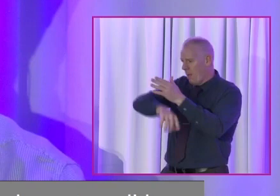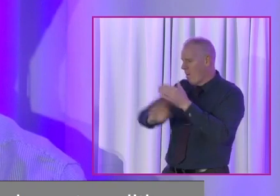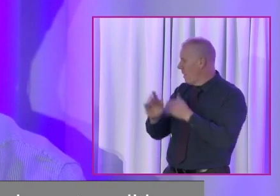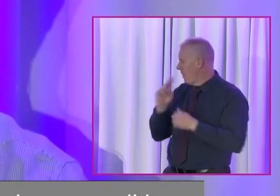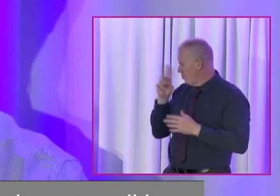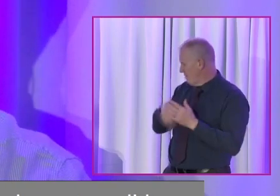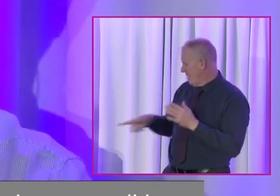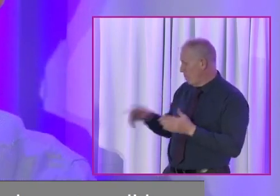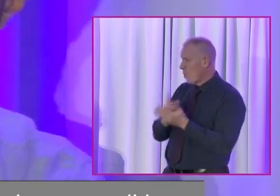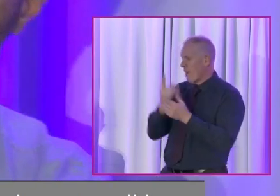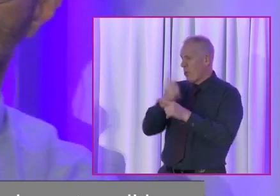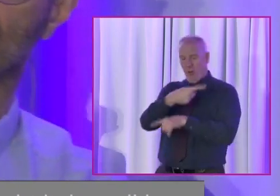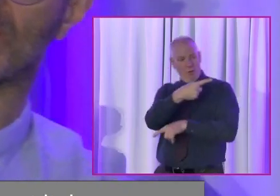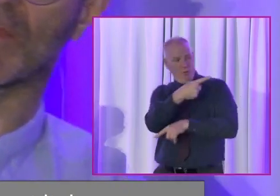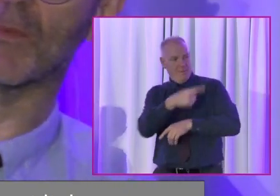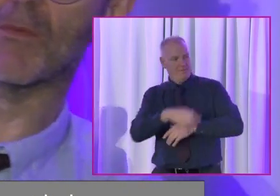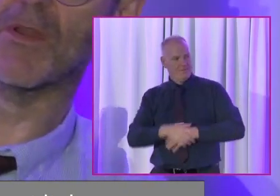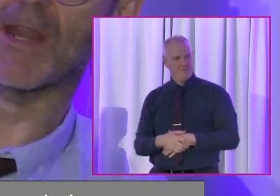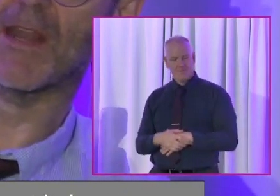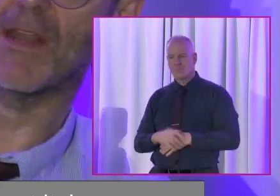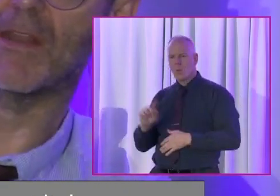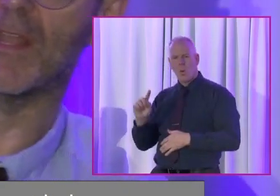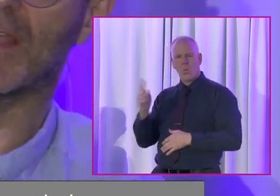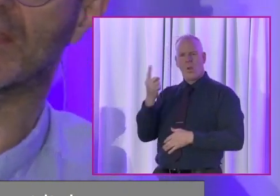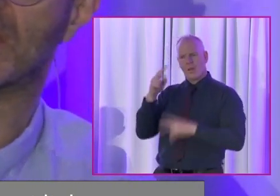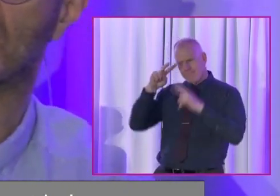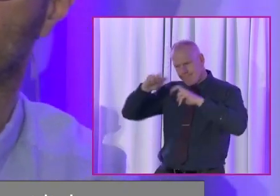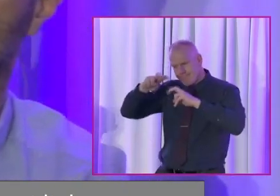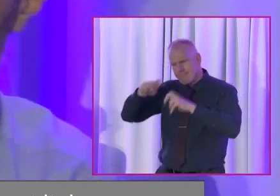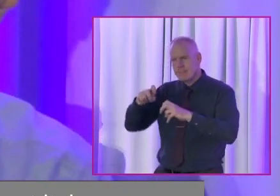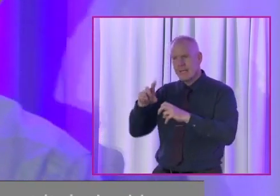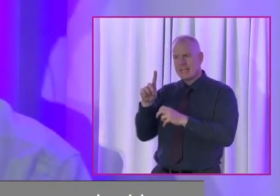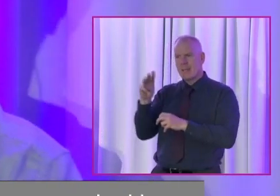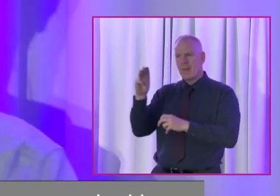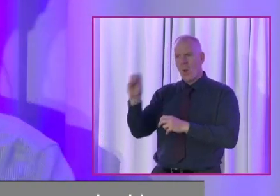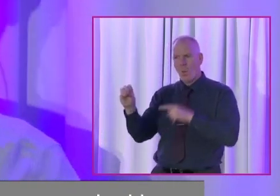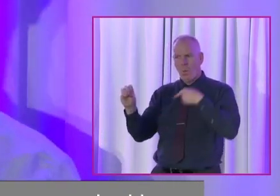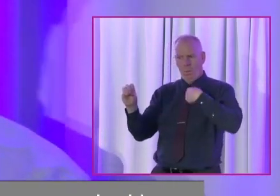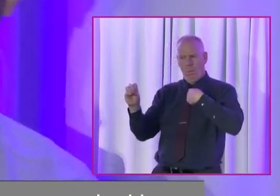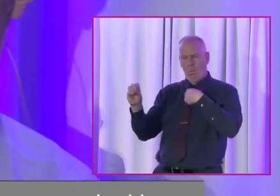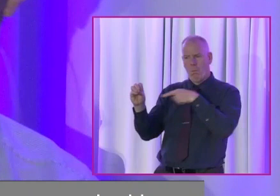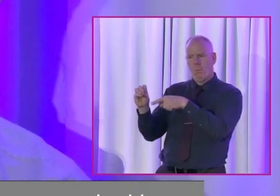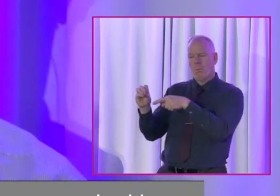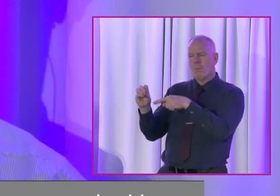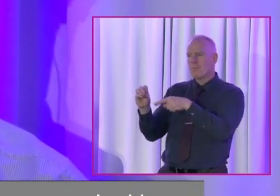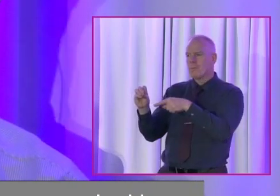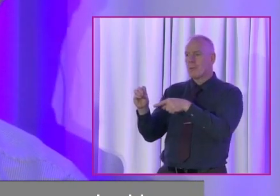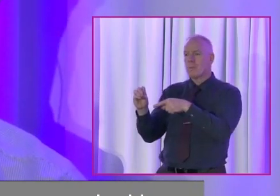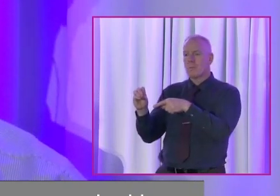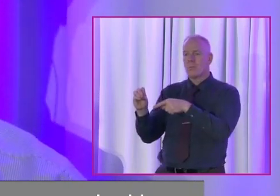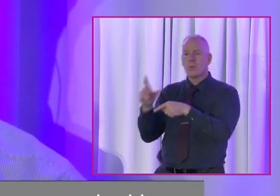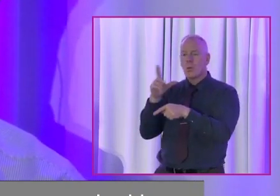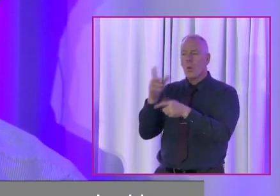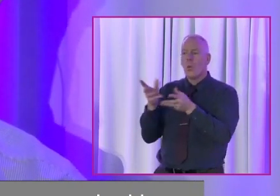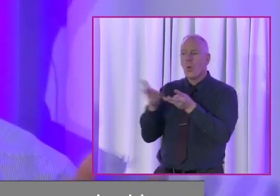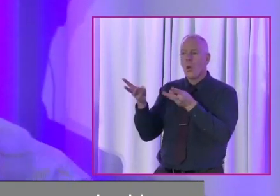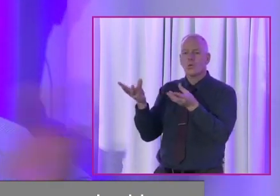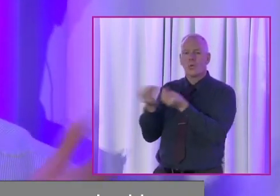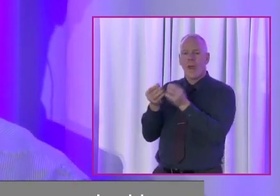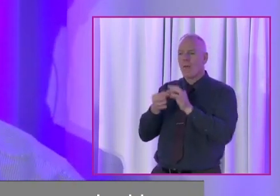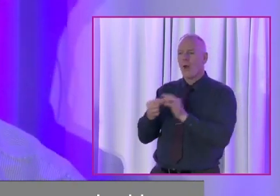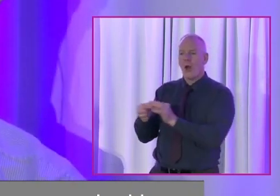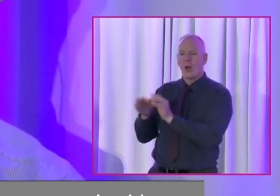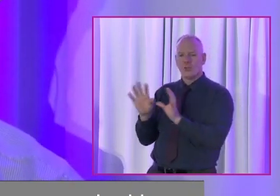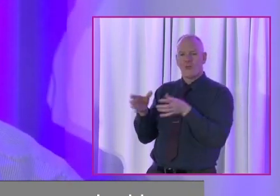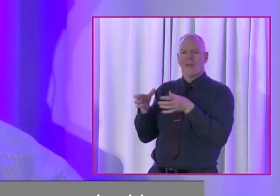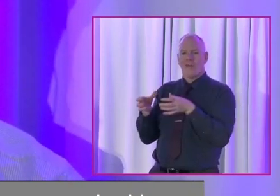because you can read itself there. Like one of the things that we were looking at in a DPO. And we work through things collectively. That's how we do